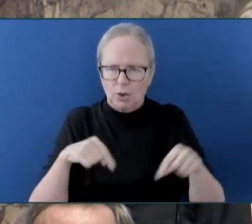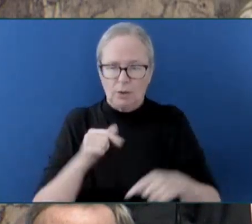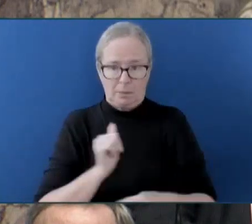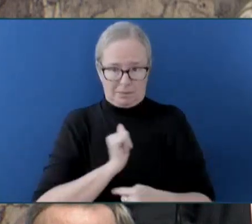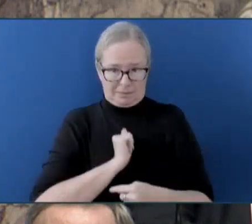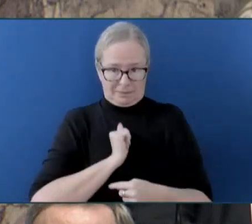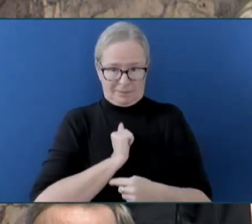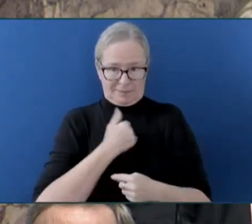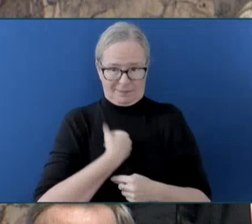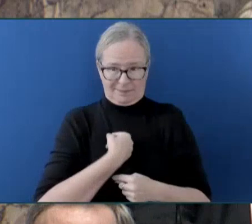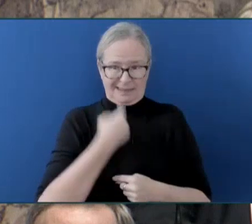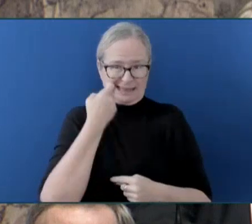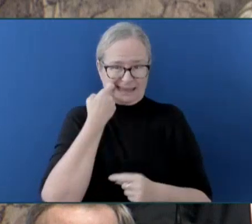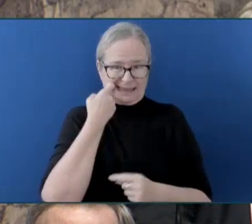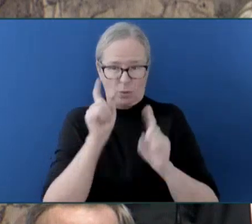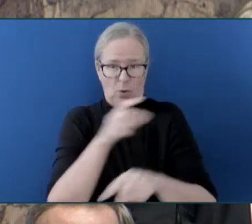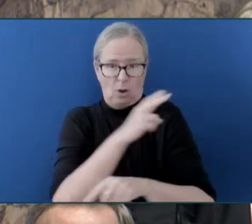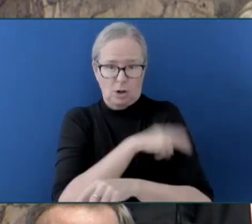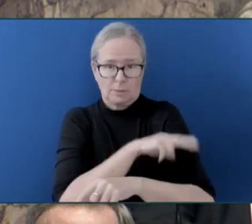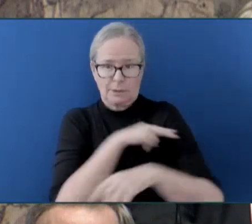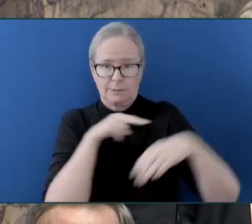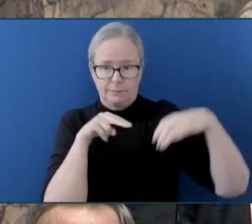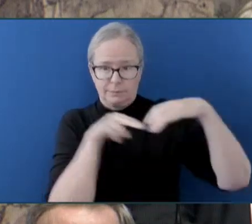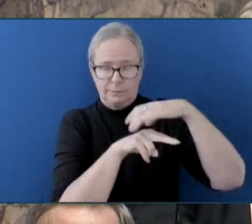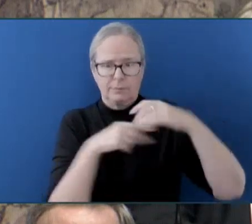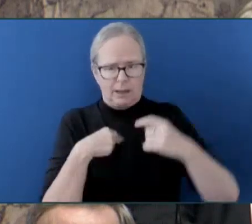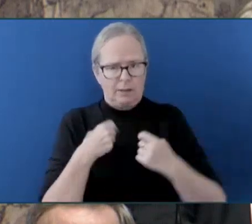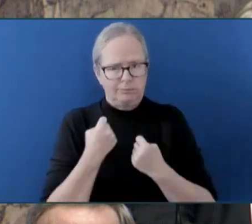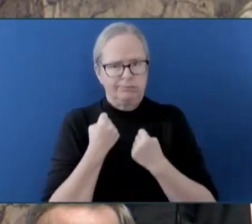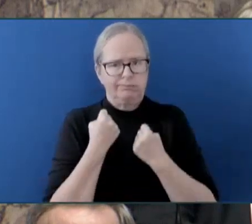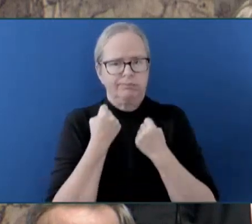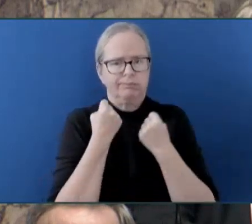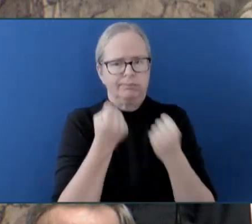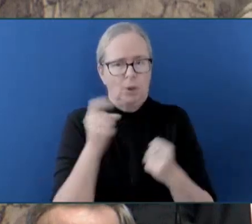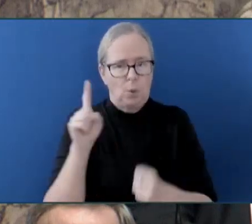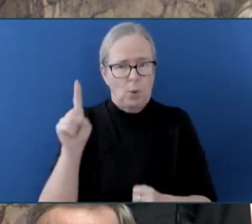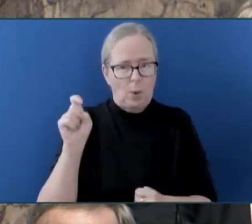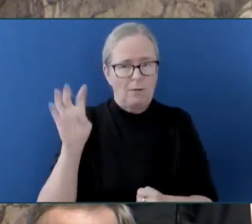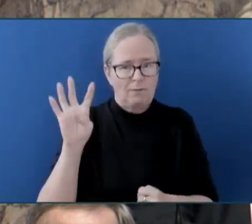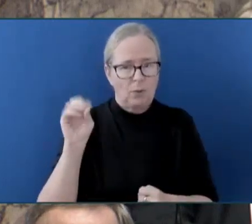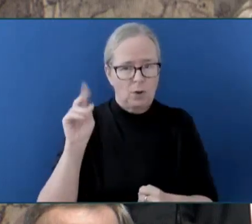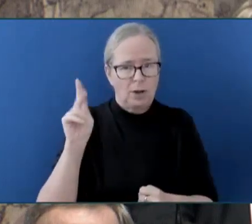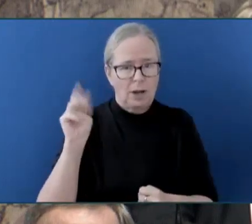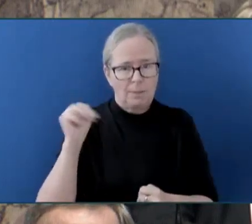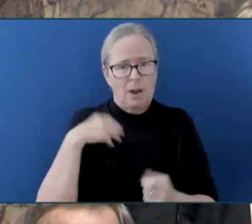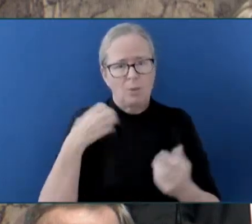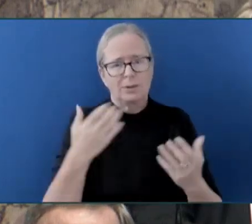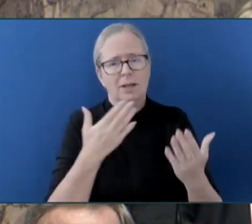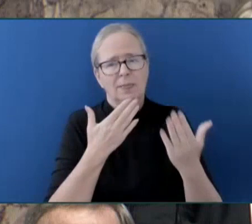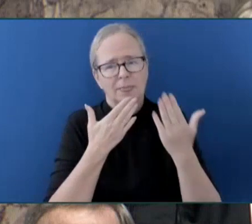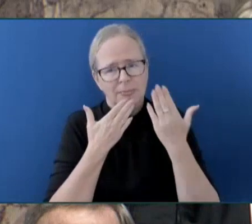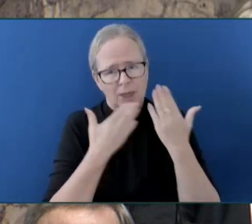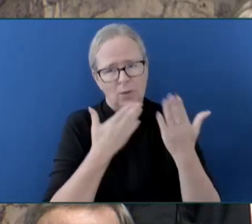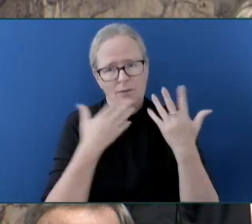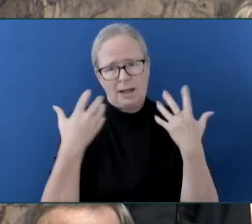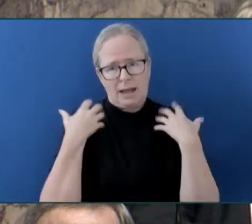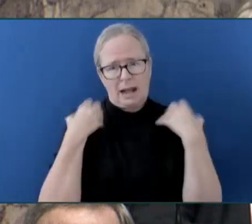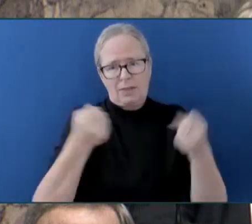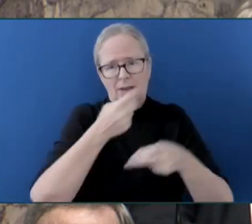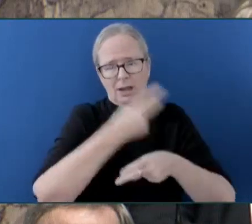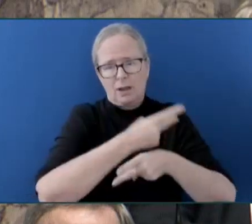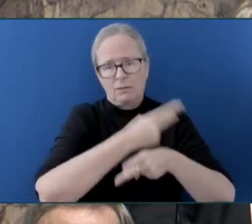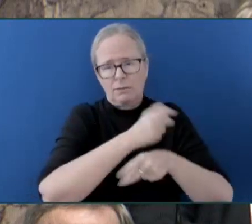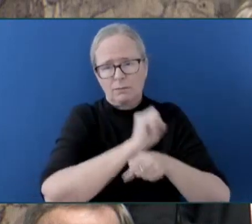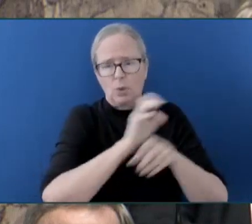had to travel at 140 kilometres, and I just want to say thank you to all the healthcare workers who looked after me and my family in the Terrace Hospital and the Kitimat